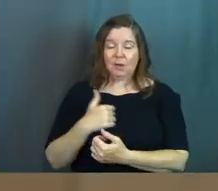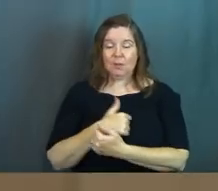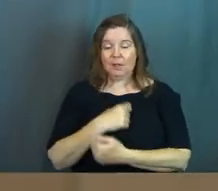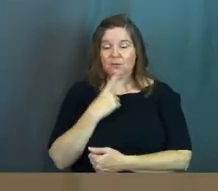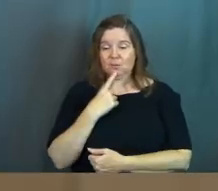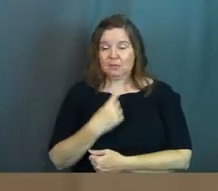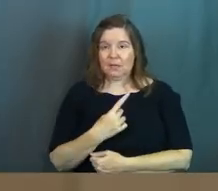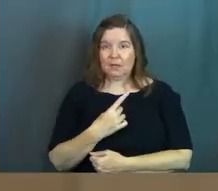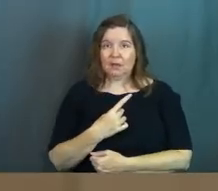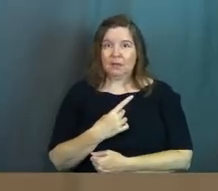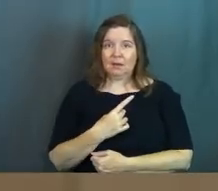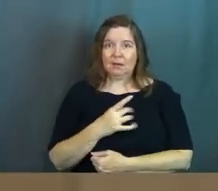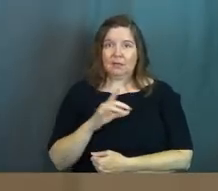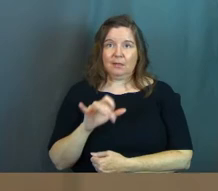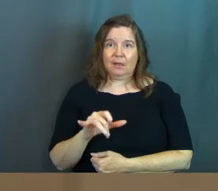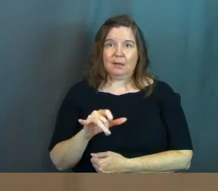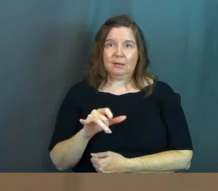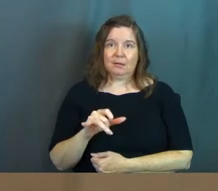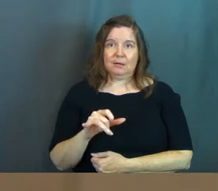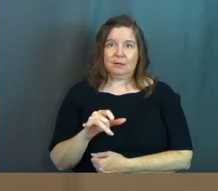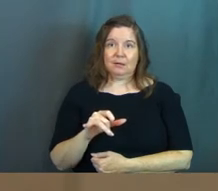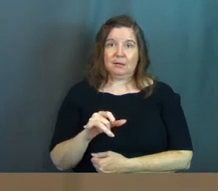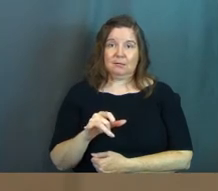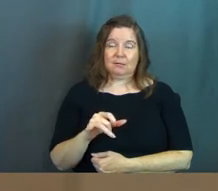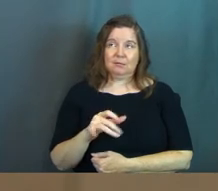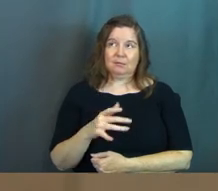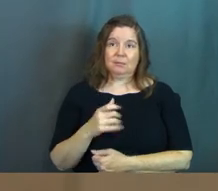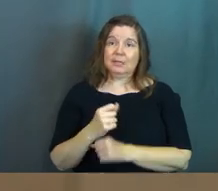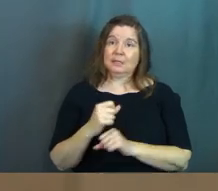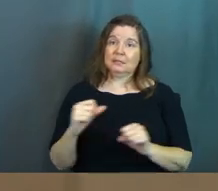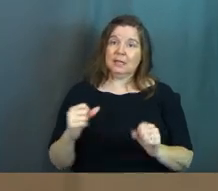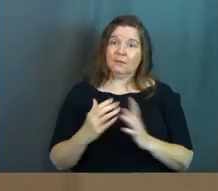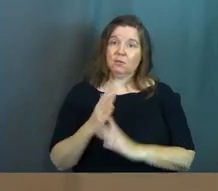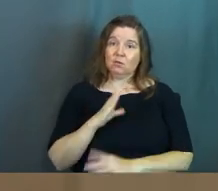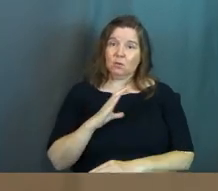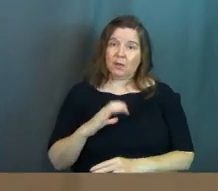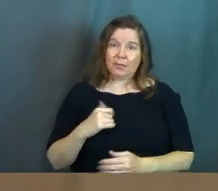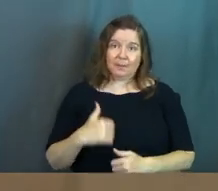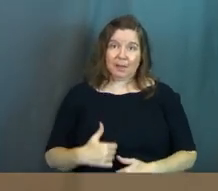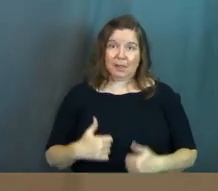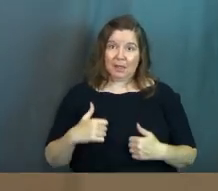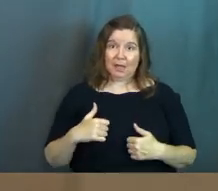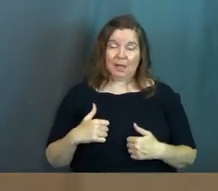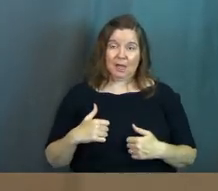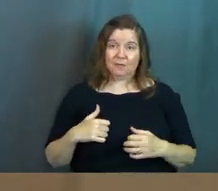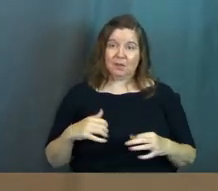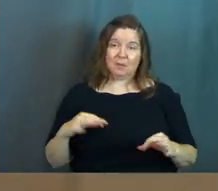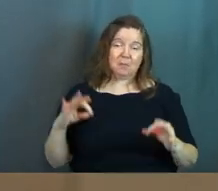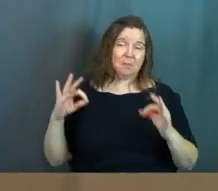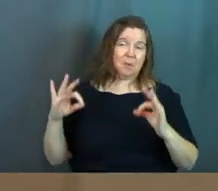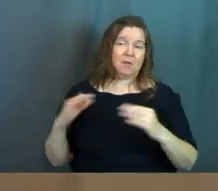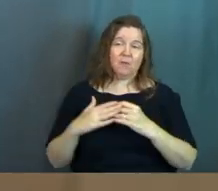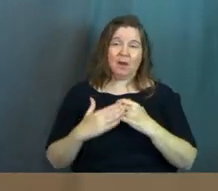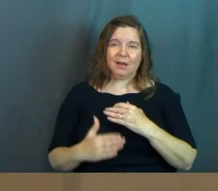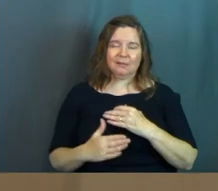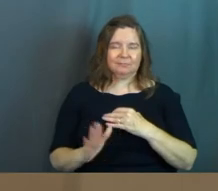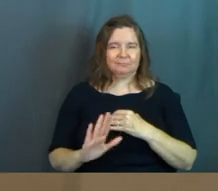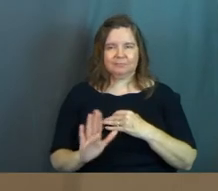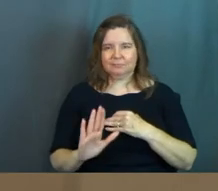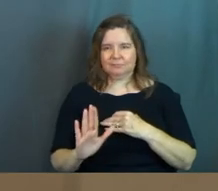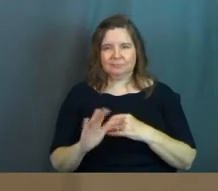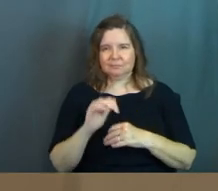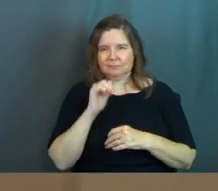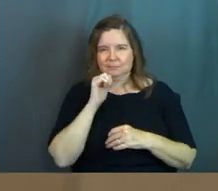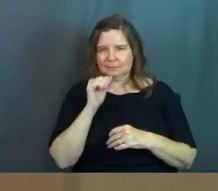say that being saved by Christ, that my life is rainbows and everything is perfect. But